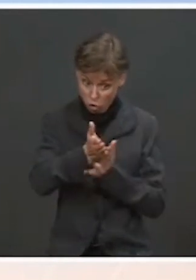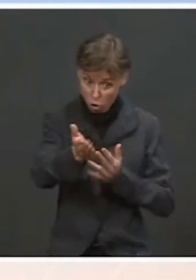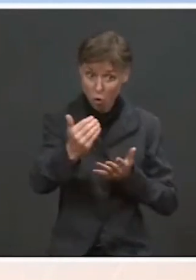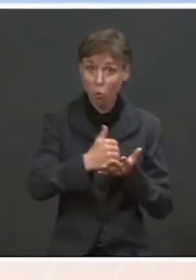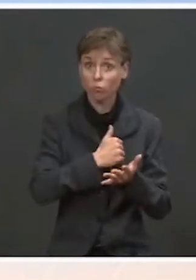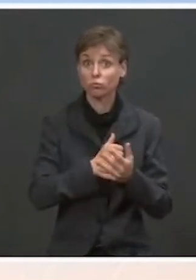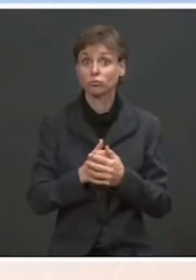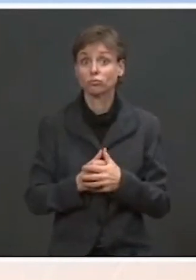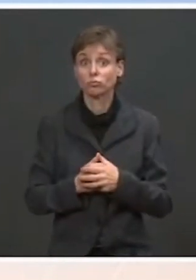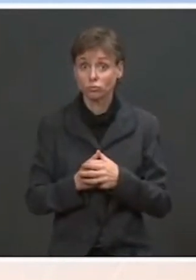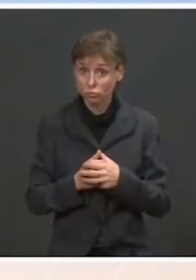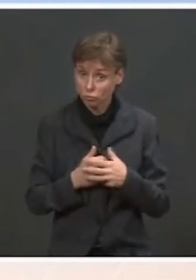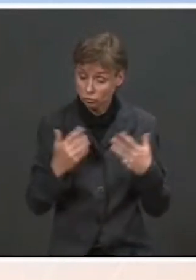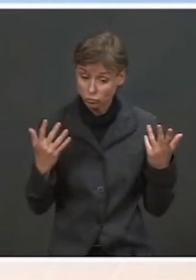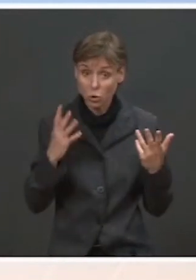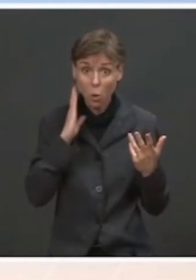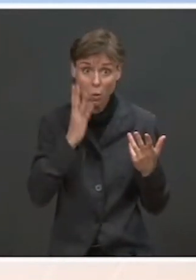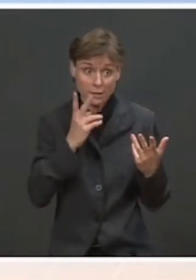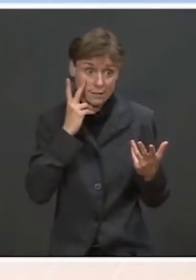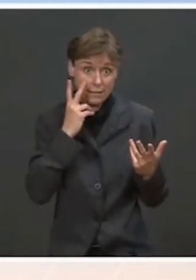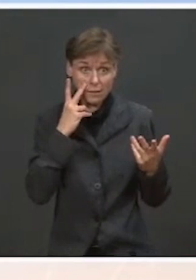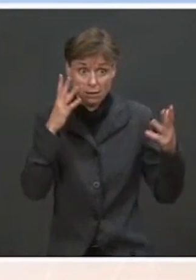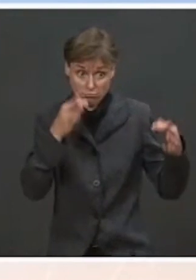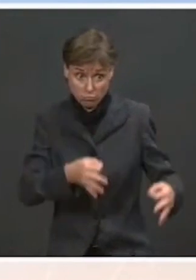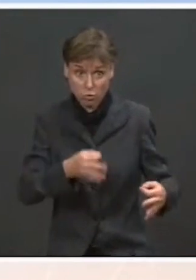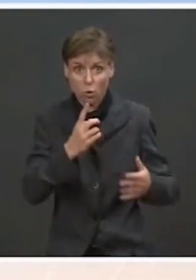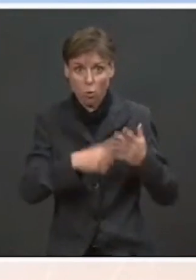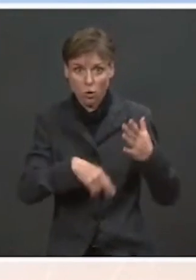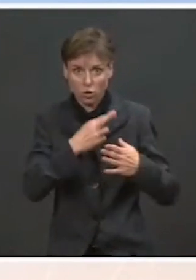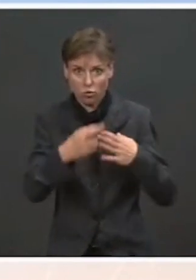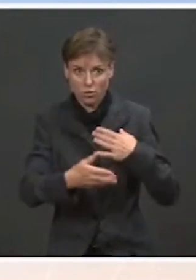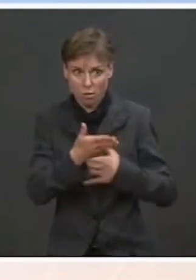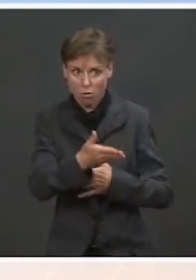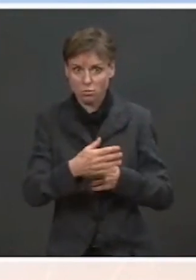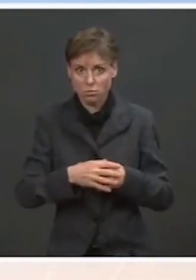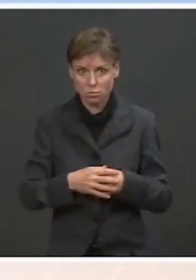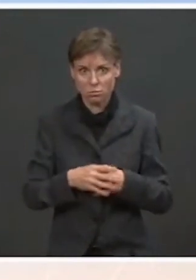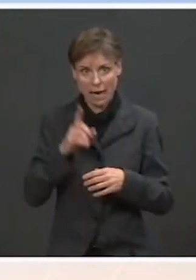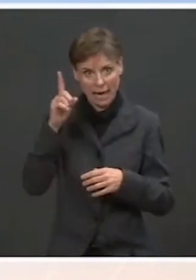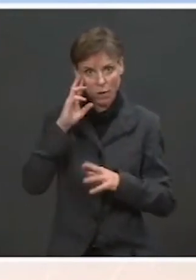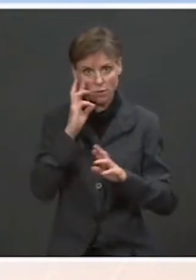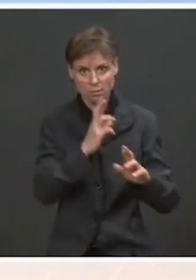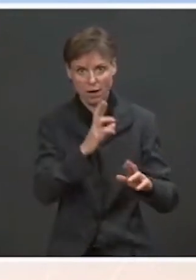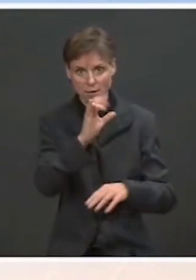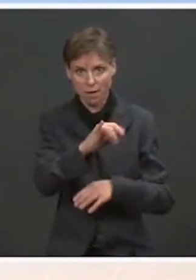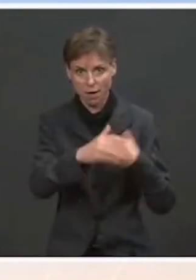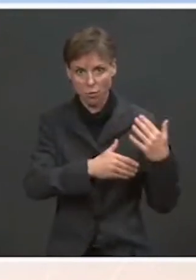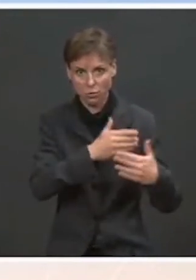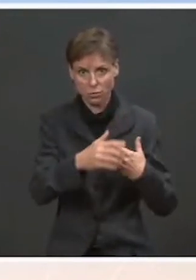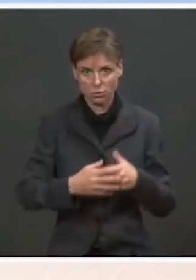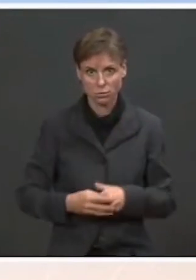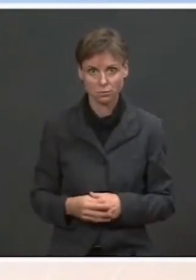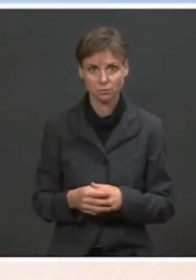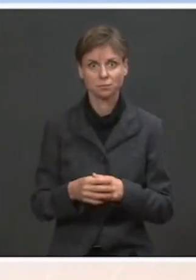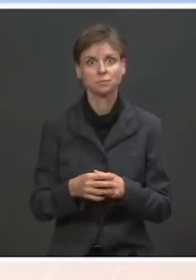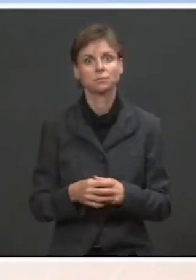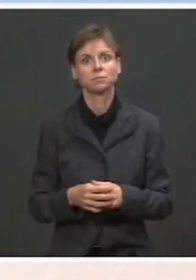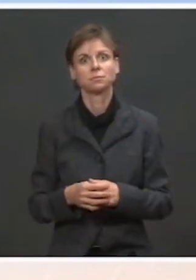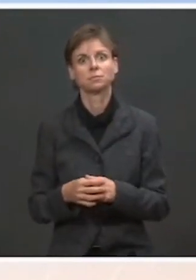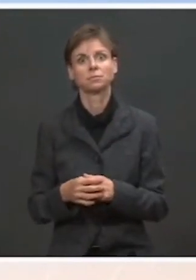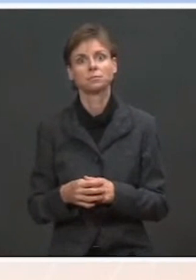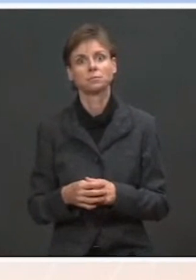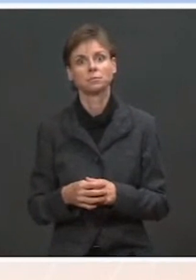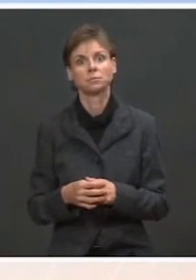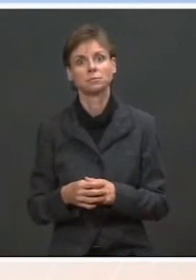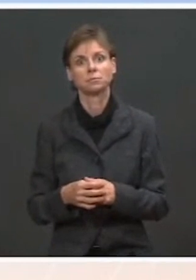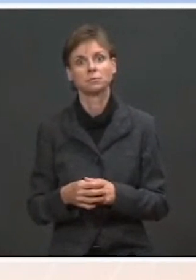obviously, it will determine what the outcome is here. And he certainly respects that. Okay. Thank you, Jen. MS. Go ahead. Just one and a couple of questions.